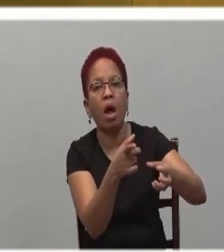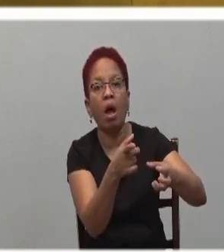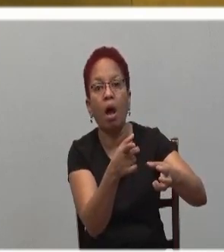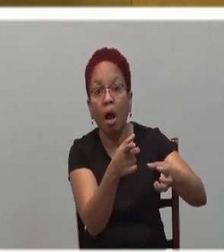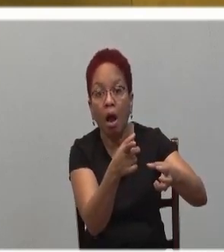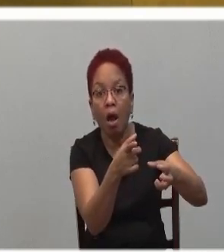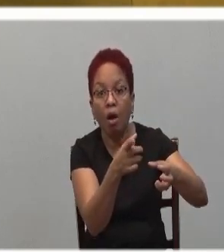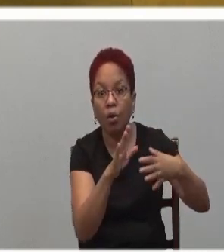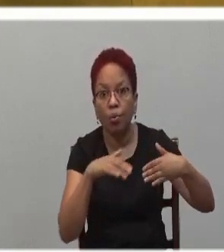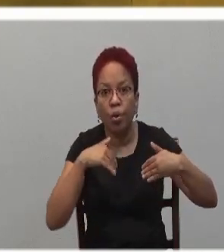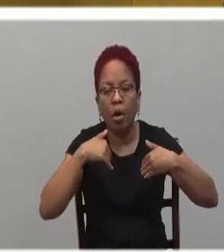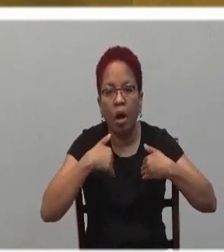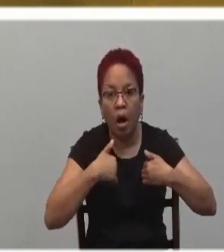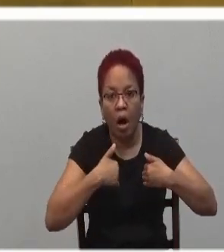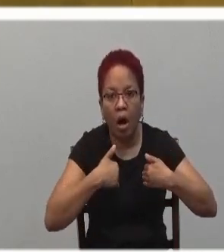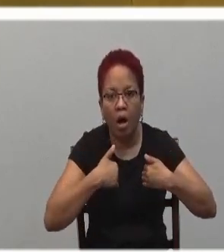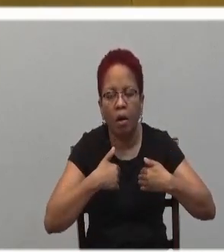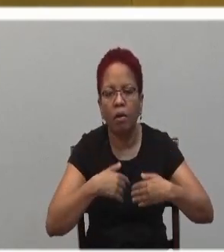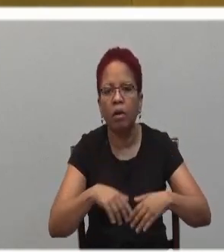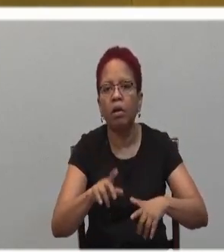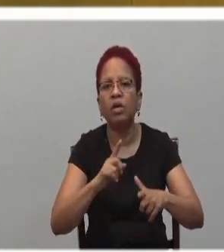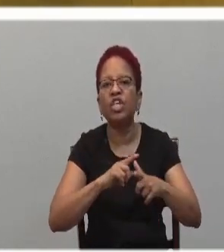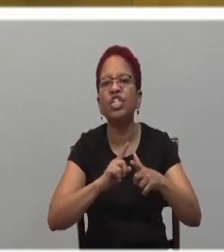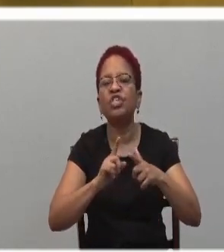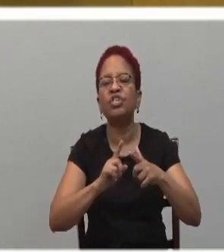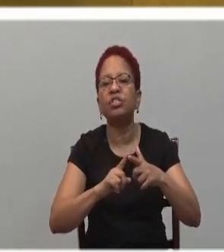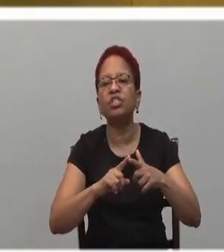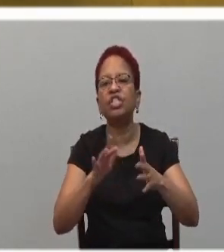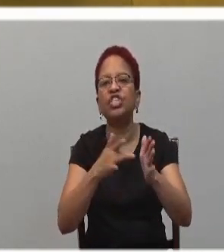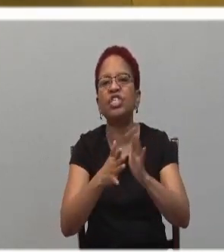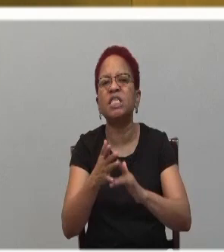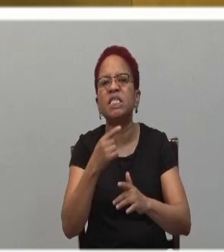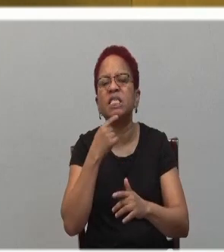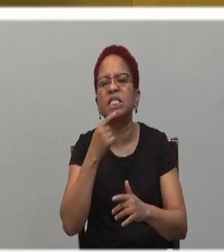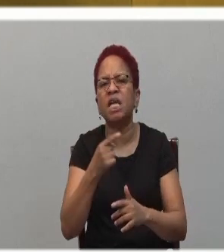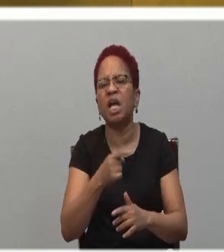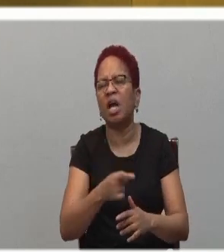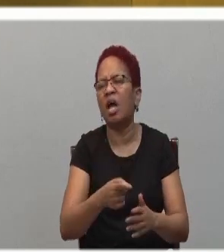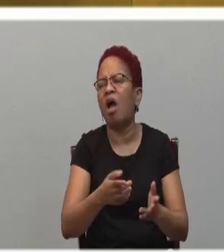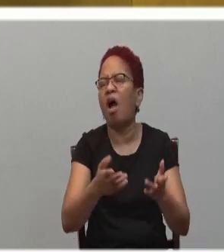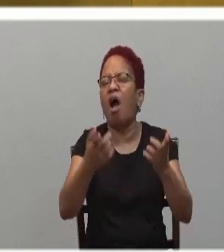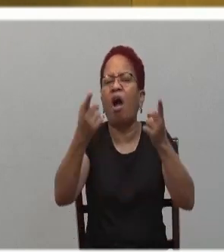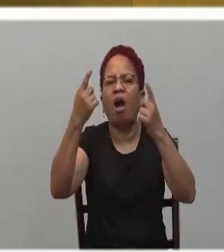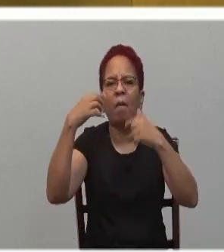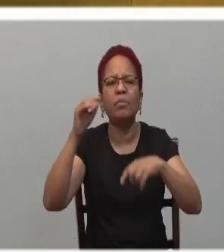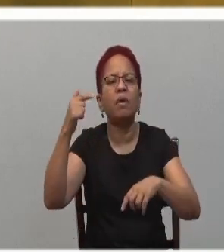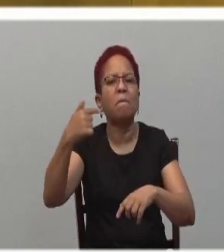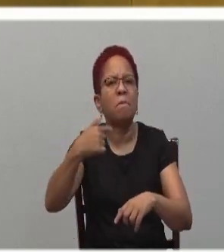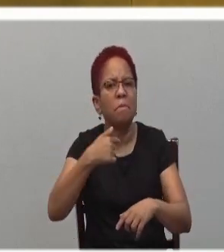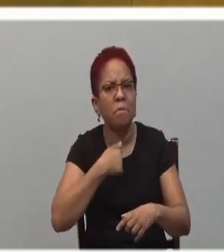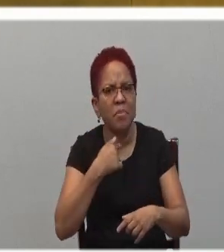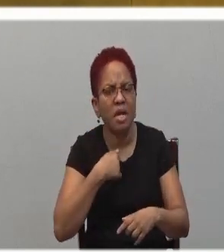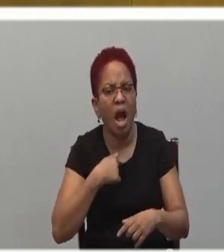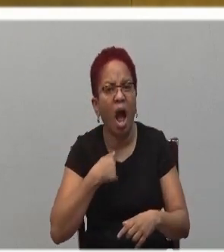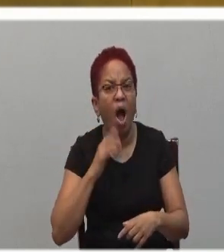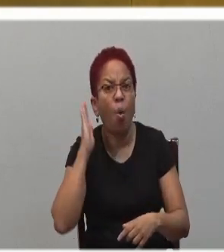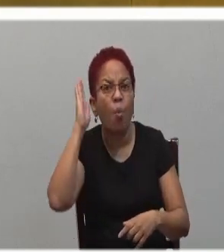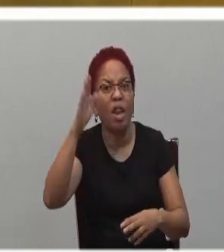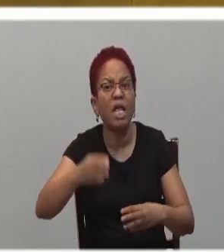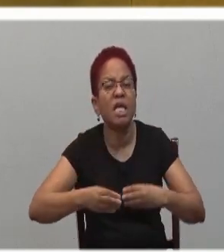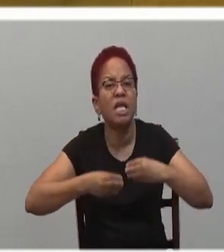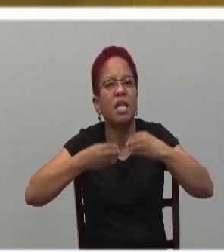Come to me in your powerlessness. Come to me in your nakedness. And I will give you